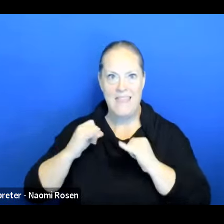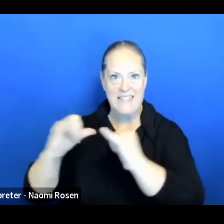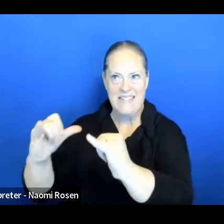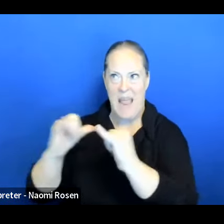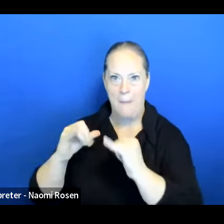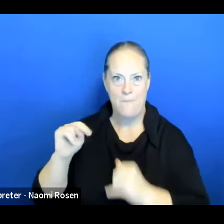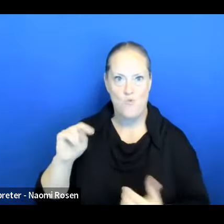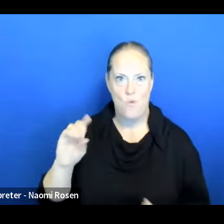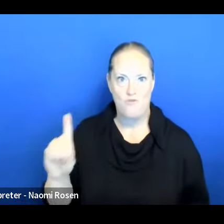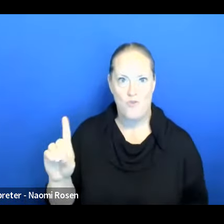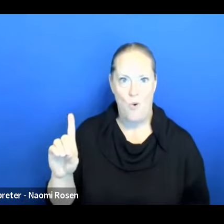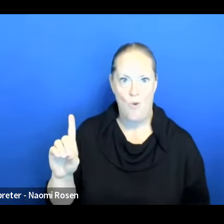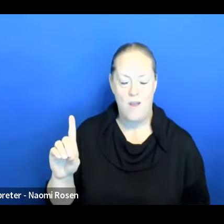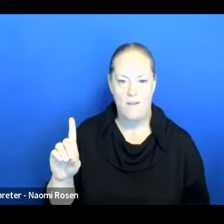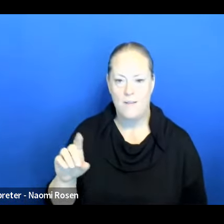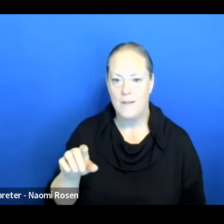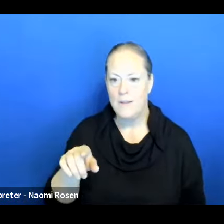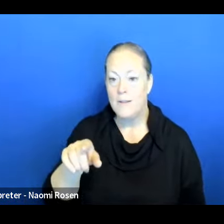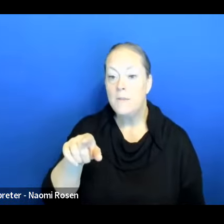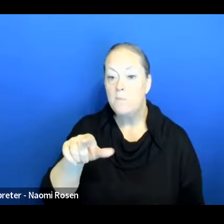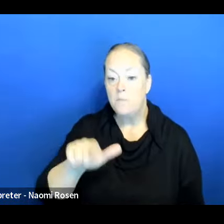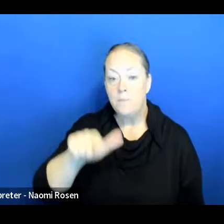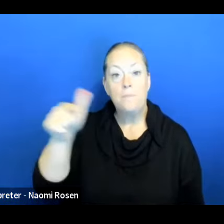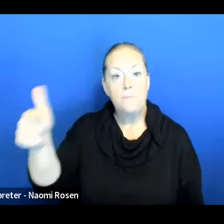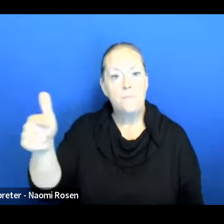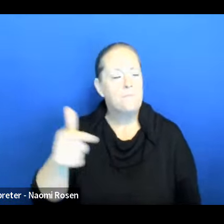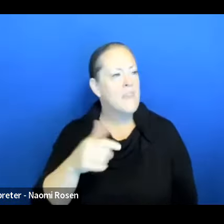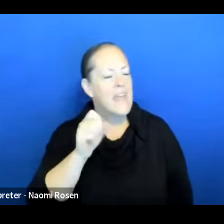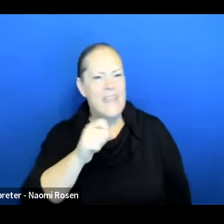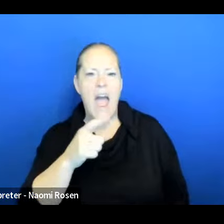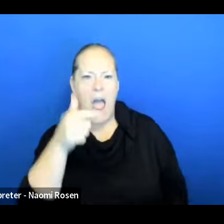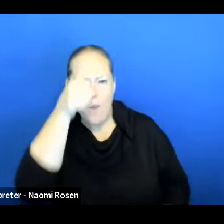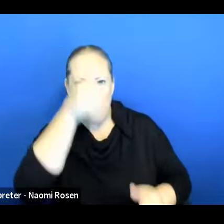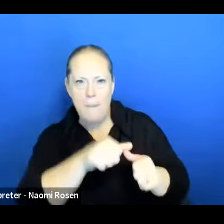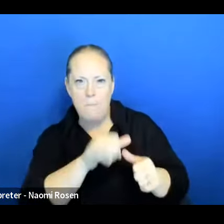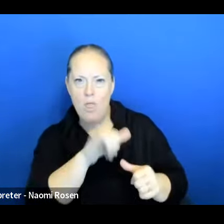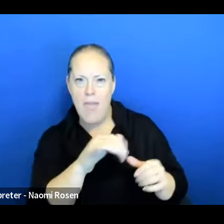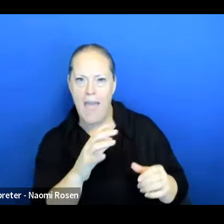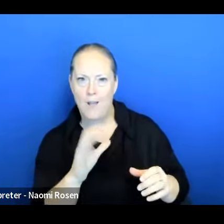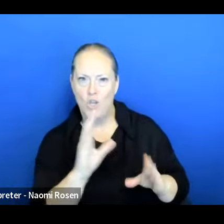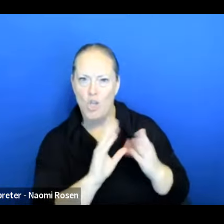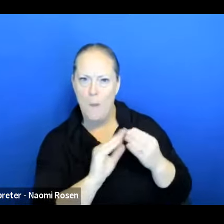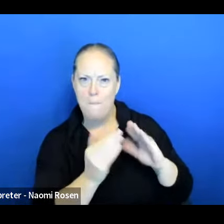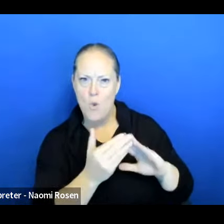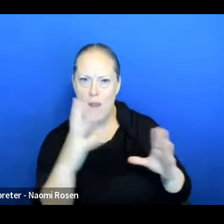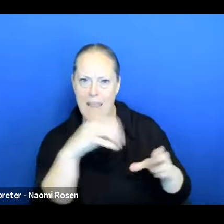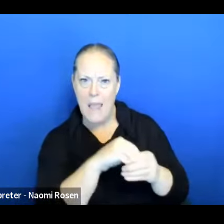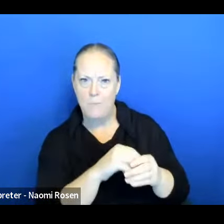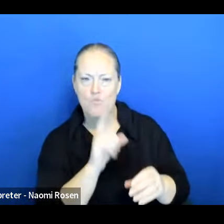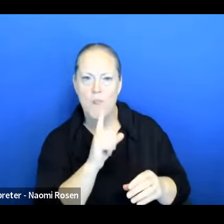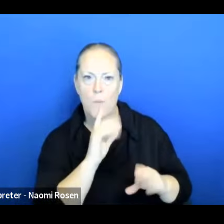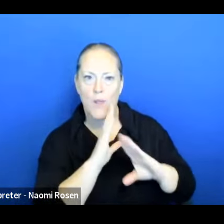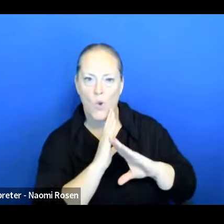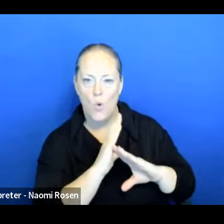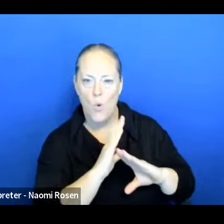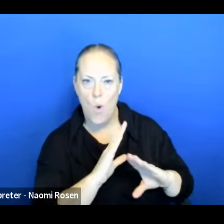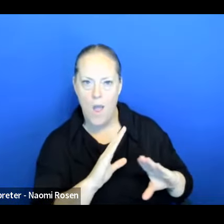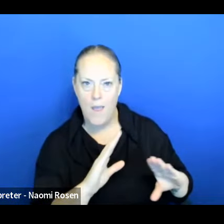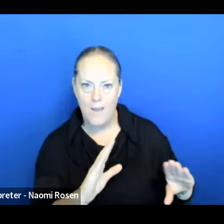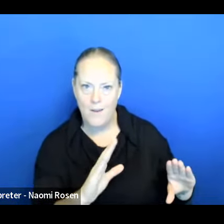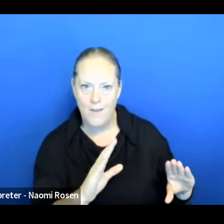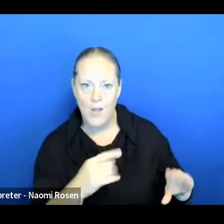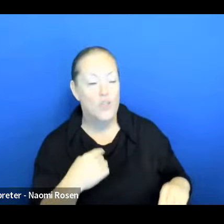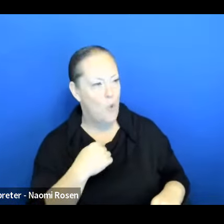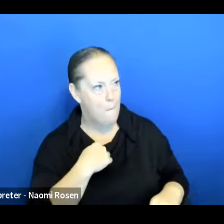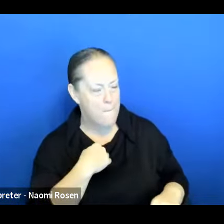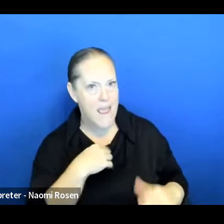Yeah. I remember at that community engagement, it started off really quiet, you know? So you, me also learning the different